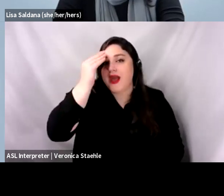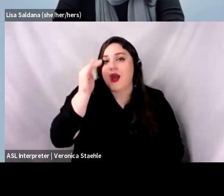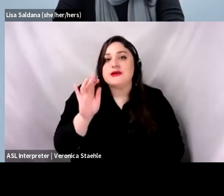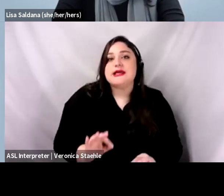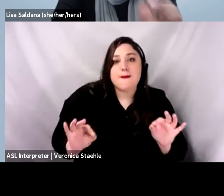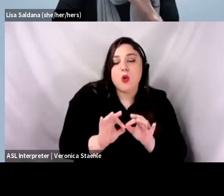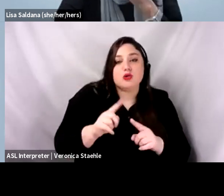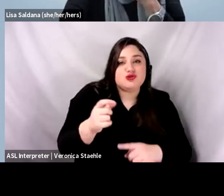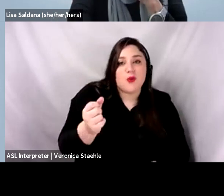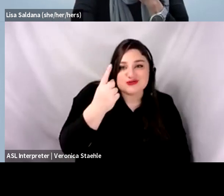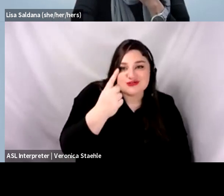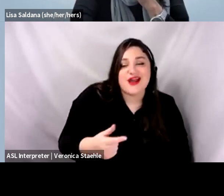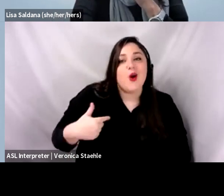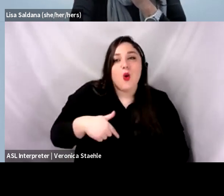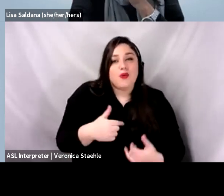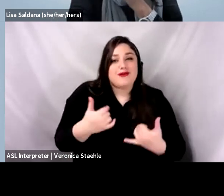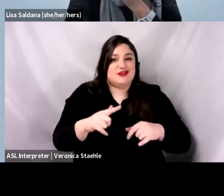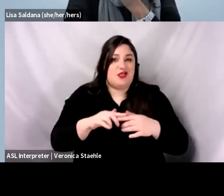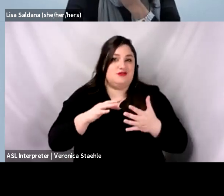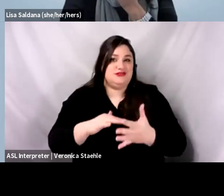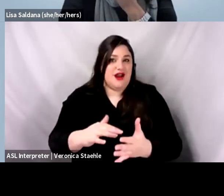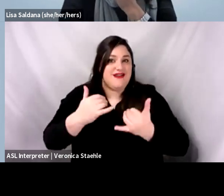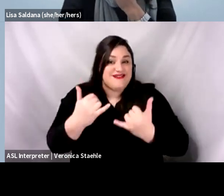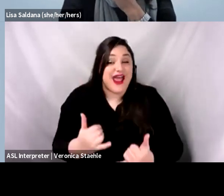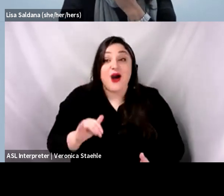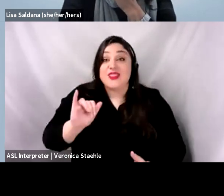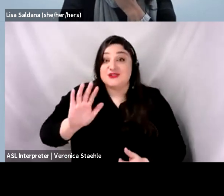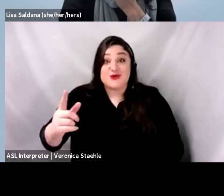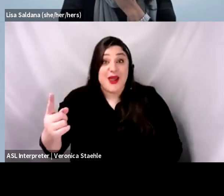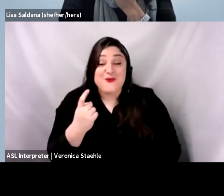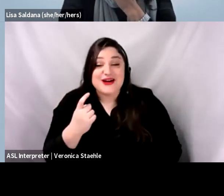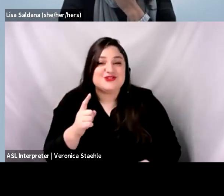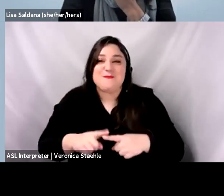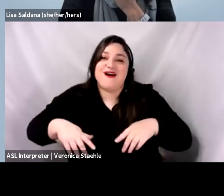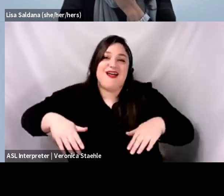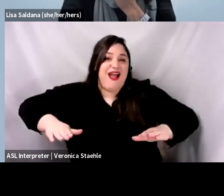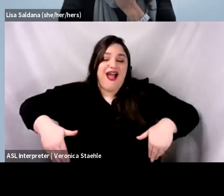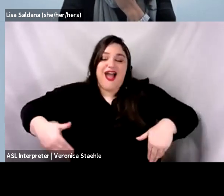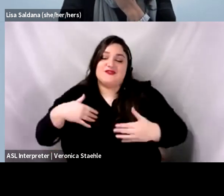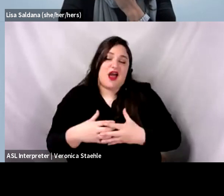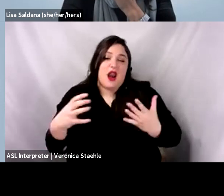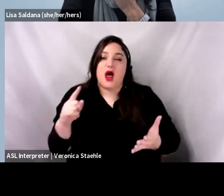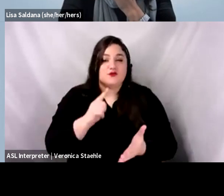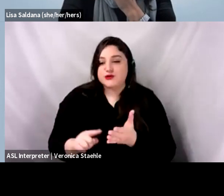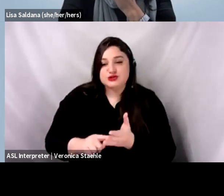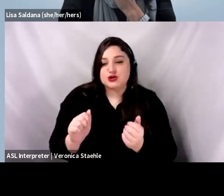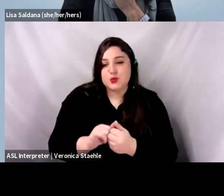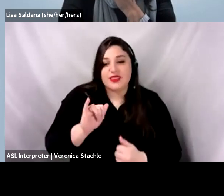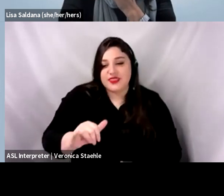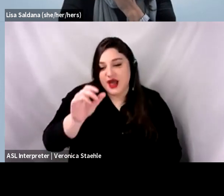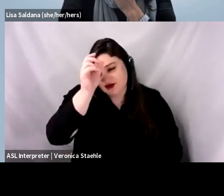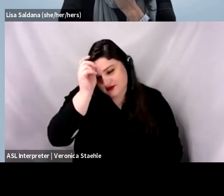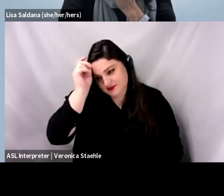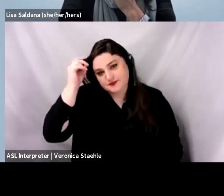this point. And I think, think it's a great, it's a great question, not a lot of research, uh, out there, although a lot of anecdotal kind of,